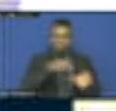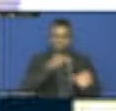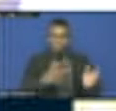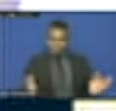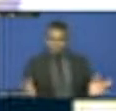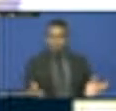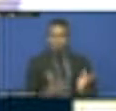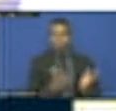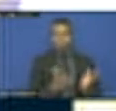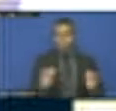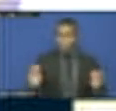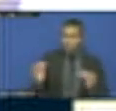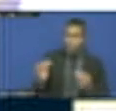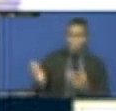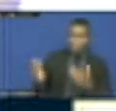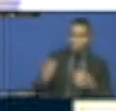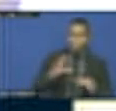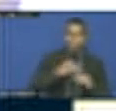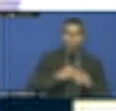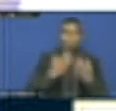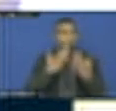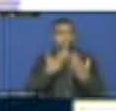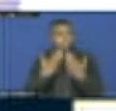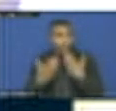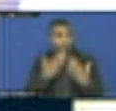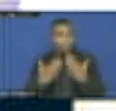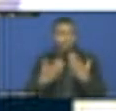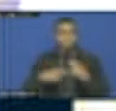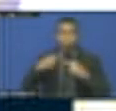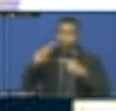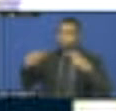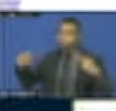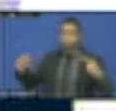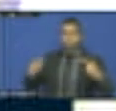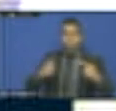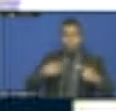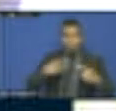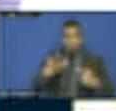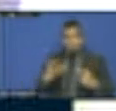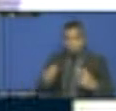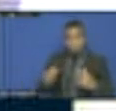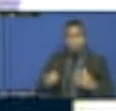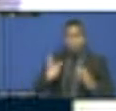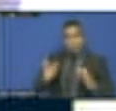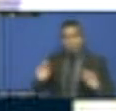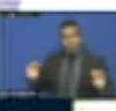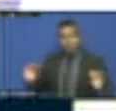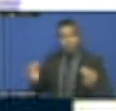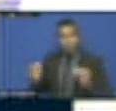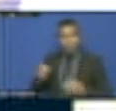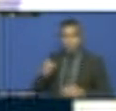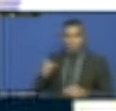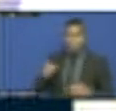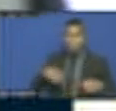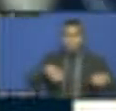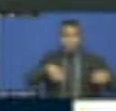is attended by the chairman of the local government association of Zimbabwe, who happens to be in this room, and is